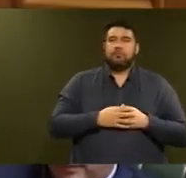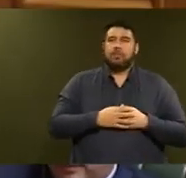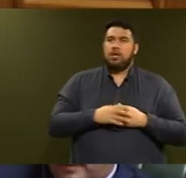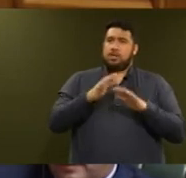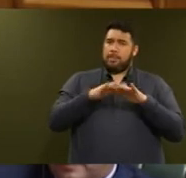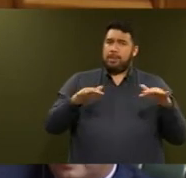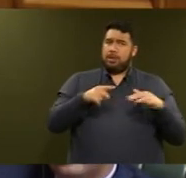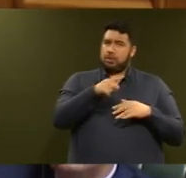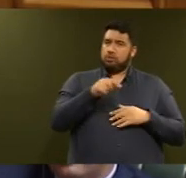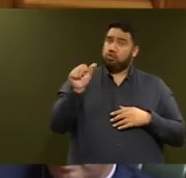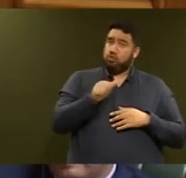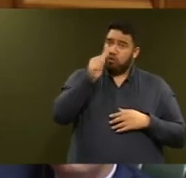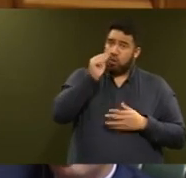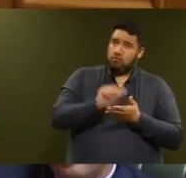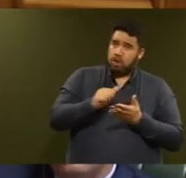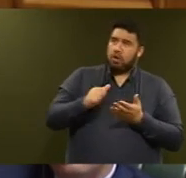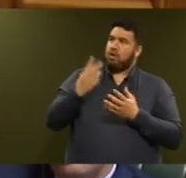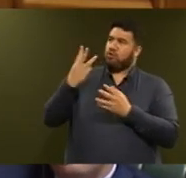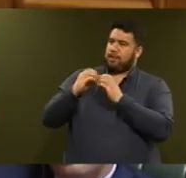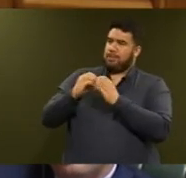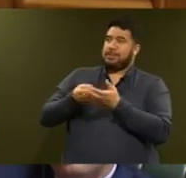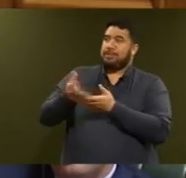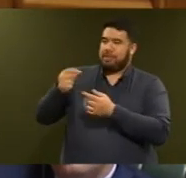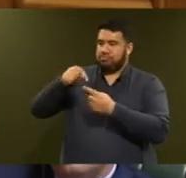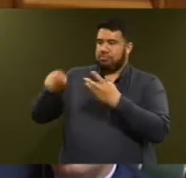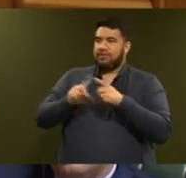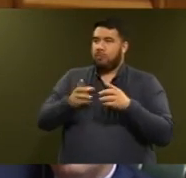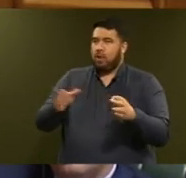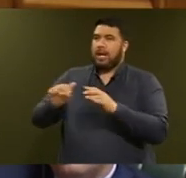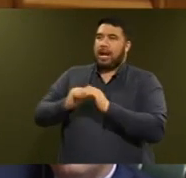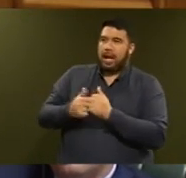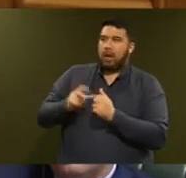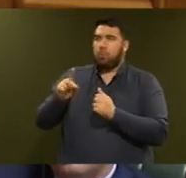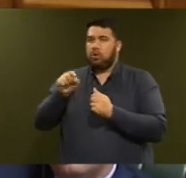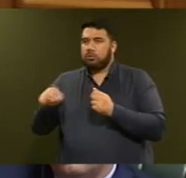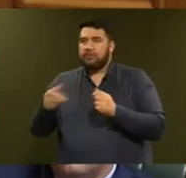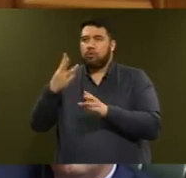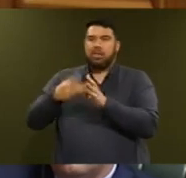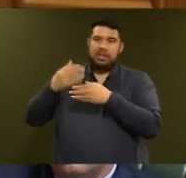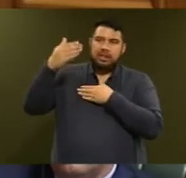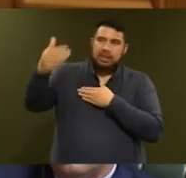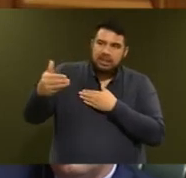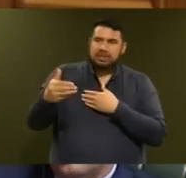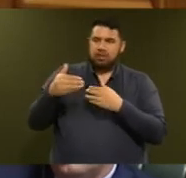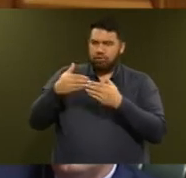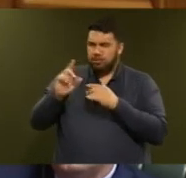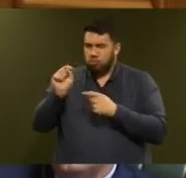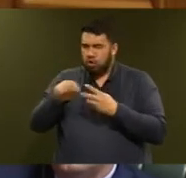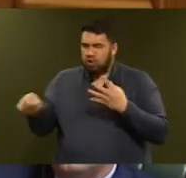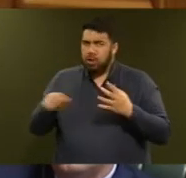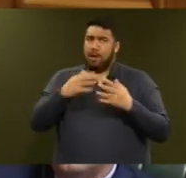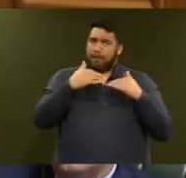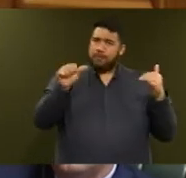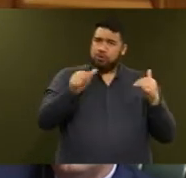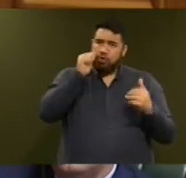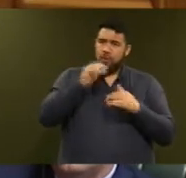$3 billion is going to be spent over the next three years in terms of what specific arrangements have been made and